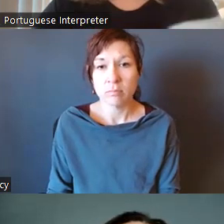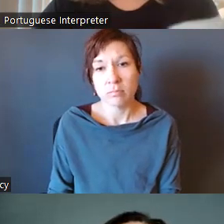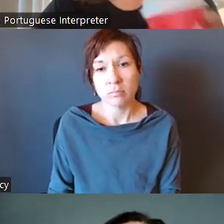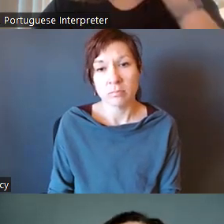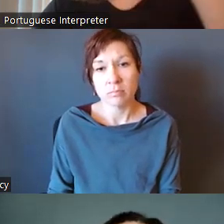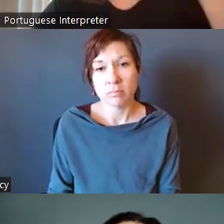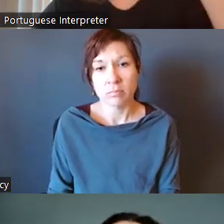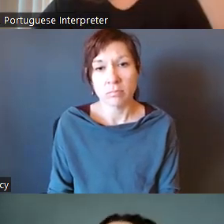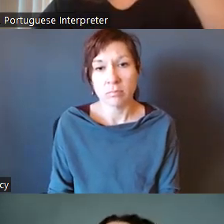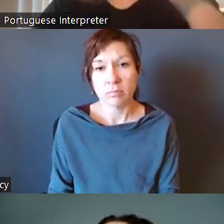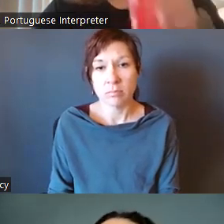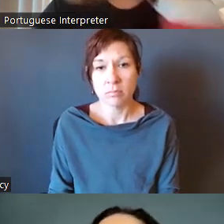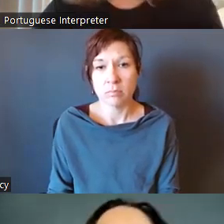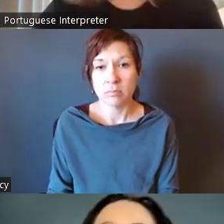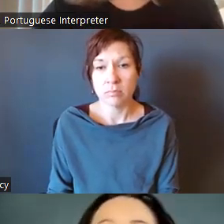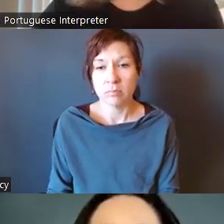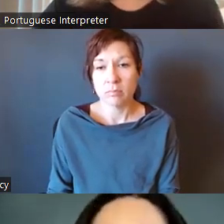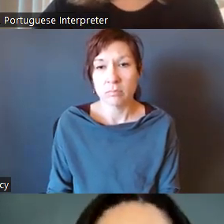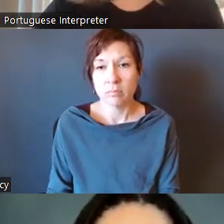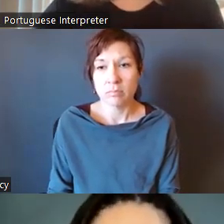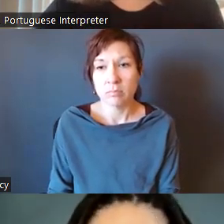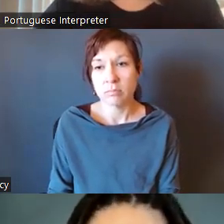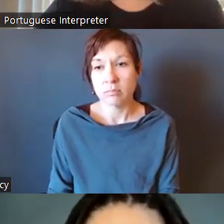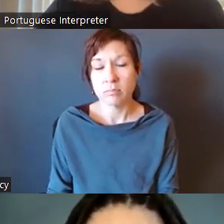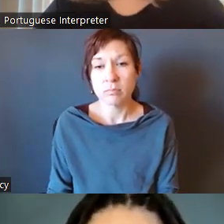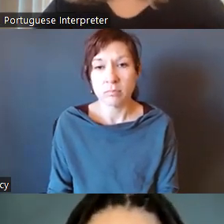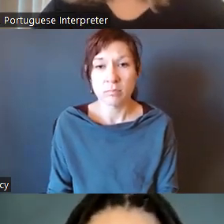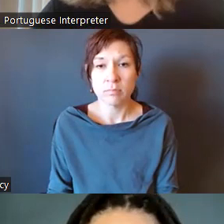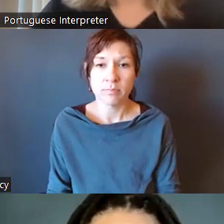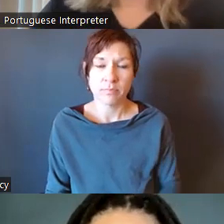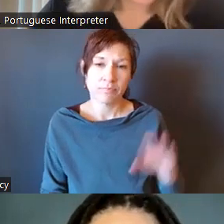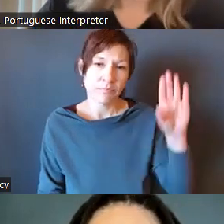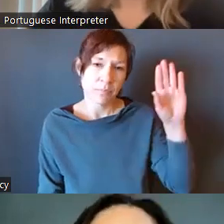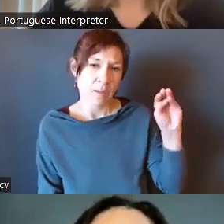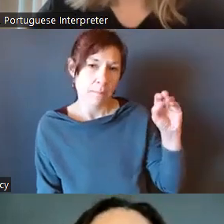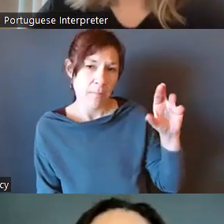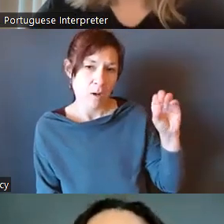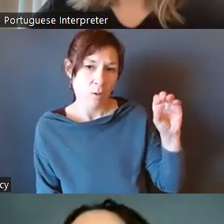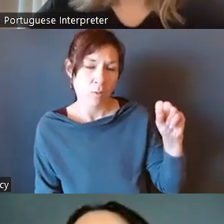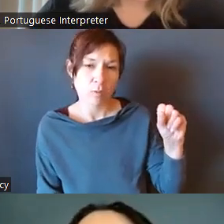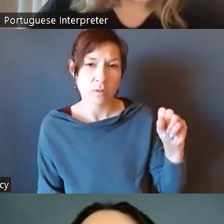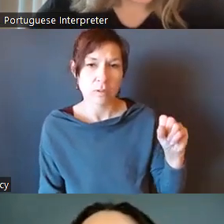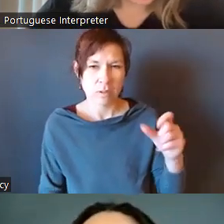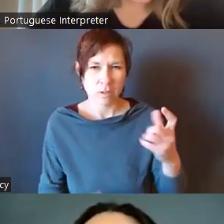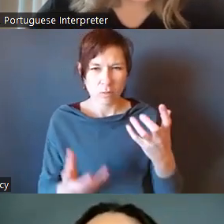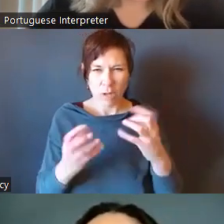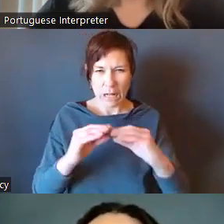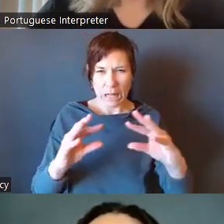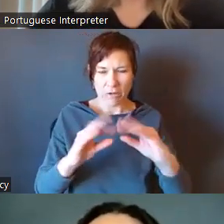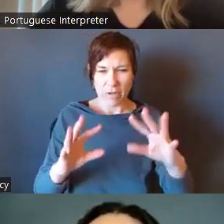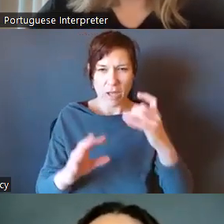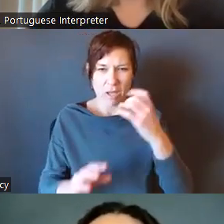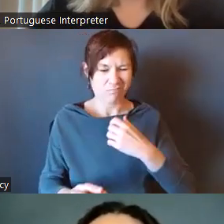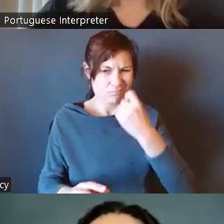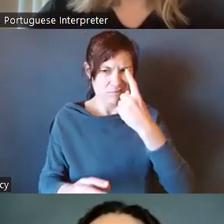This is Marcos. I, just to clarify, my understanding of the process we have so far,